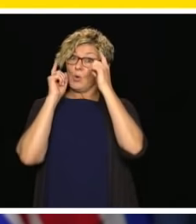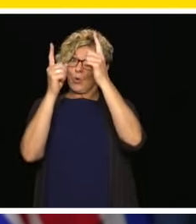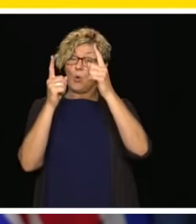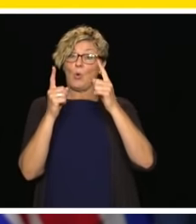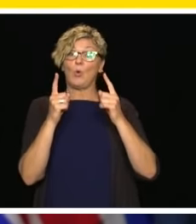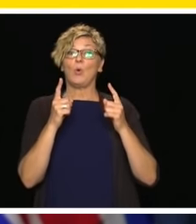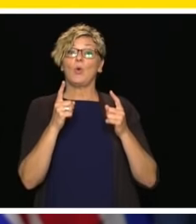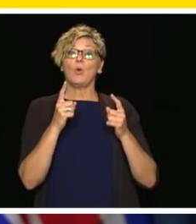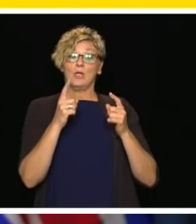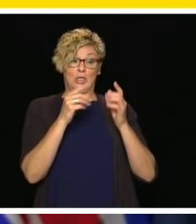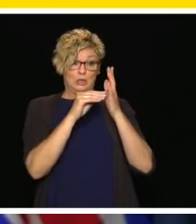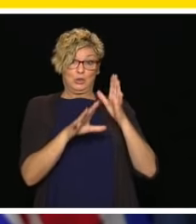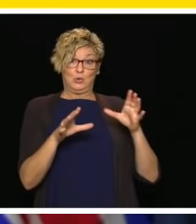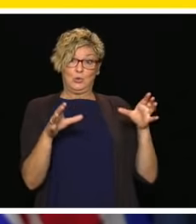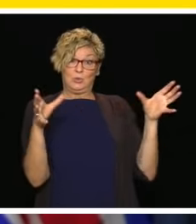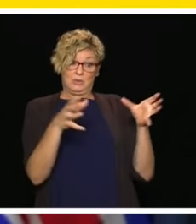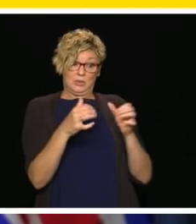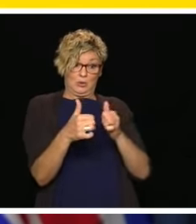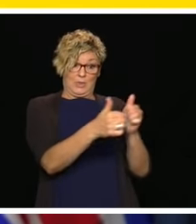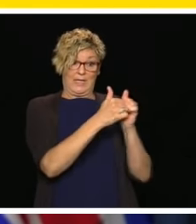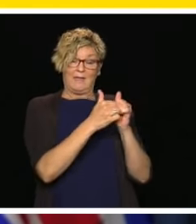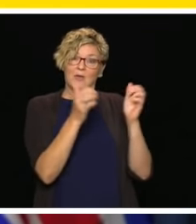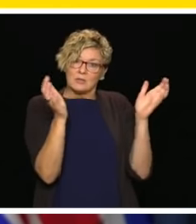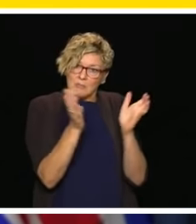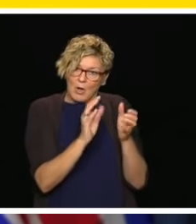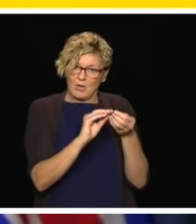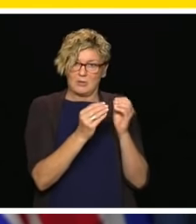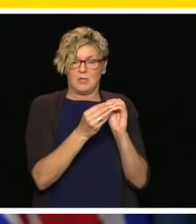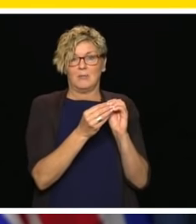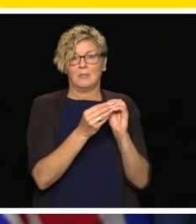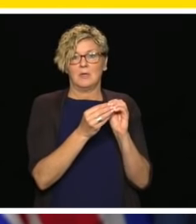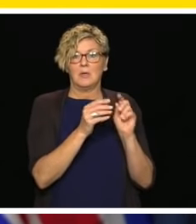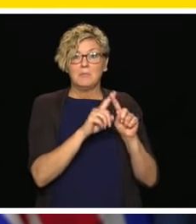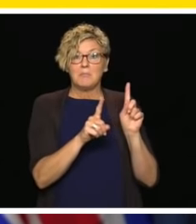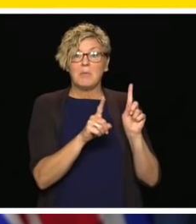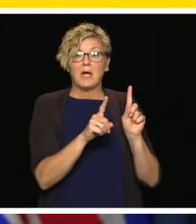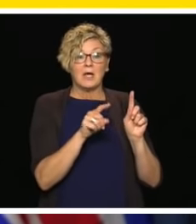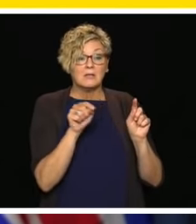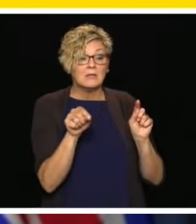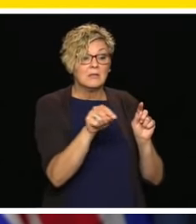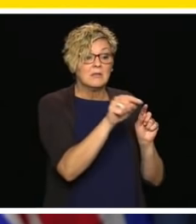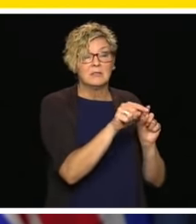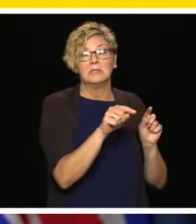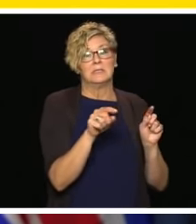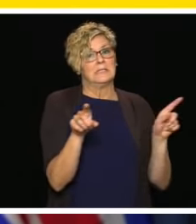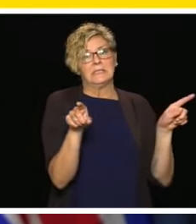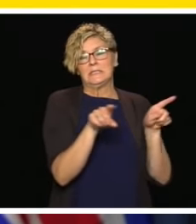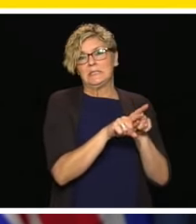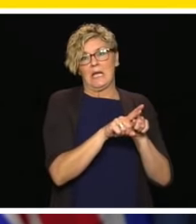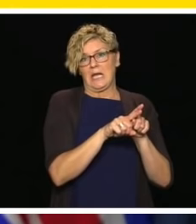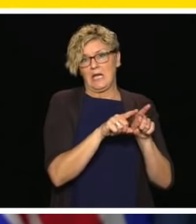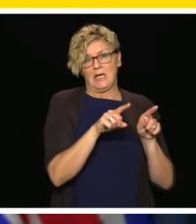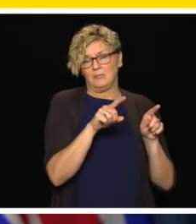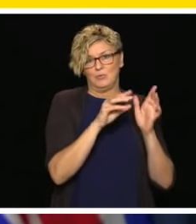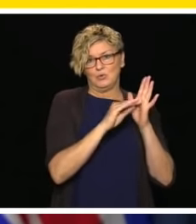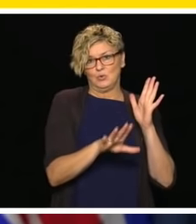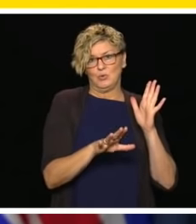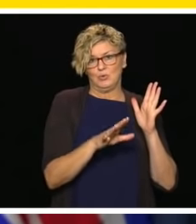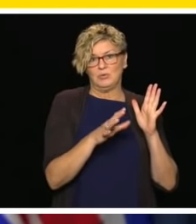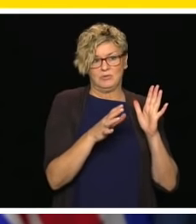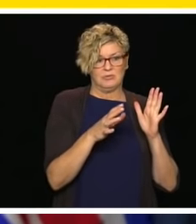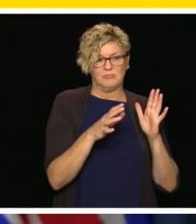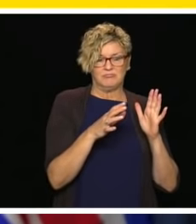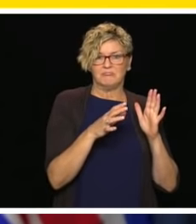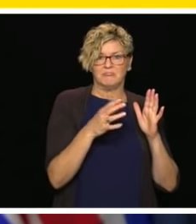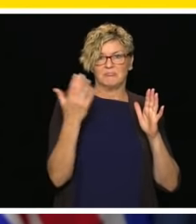classmates in class. We do have a team-based approach in our school system. We have specialists teachers, have